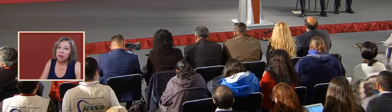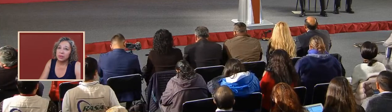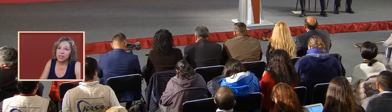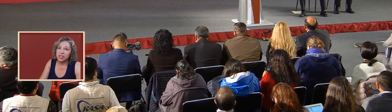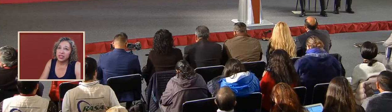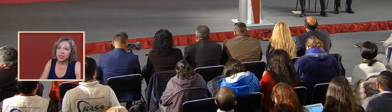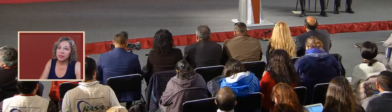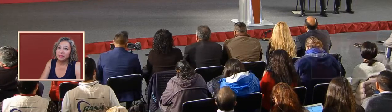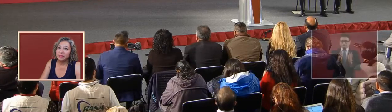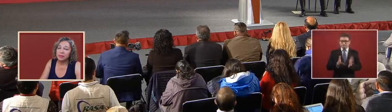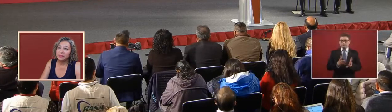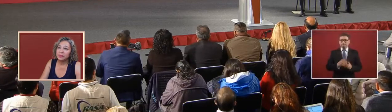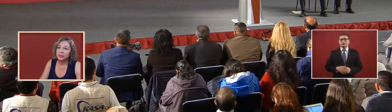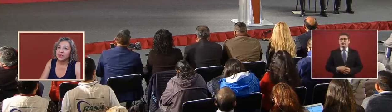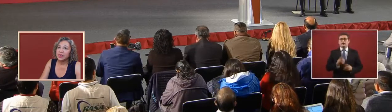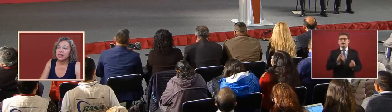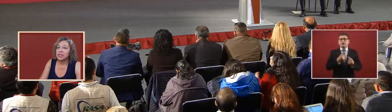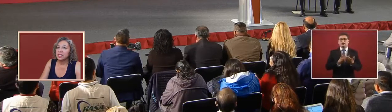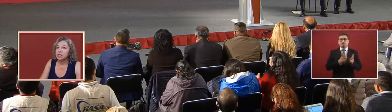opposition